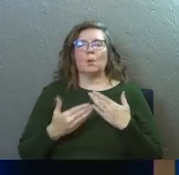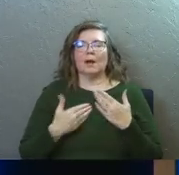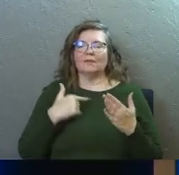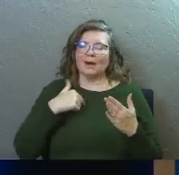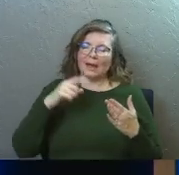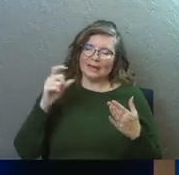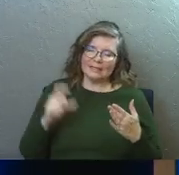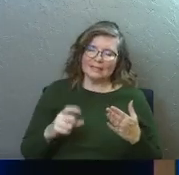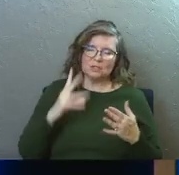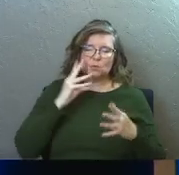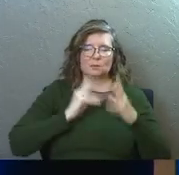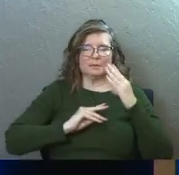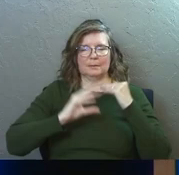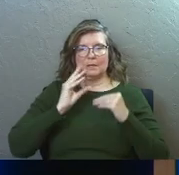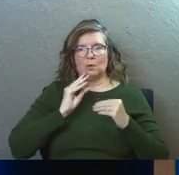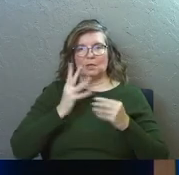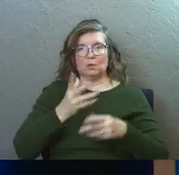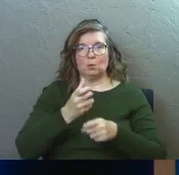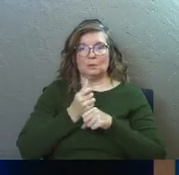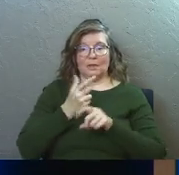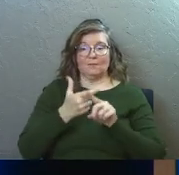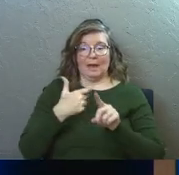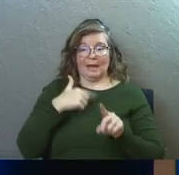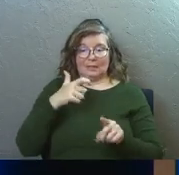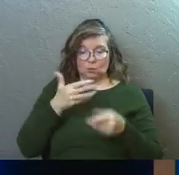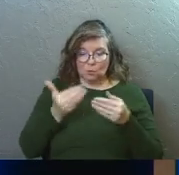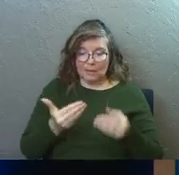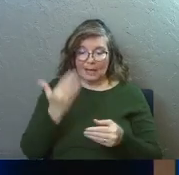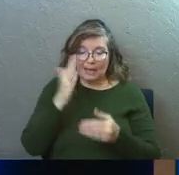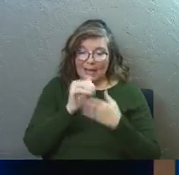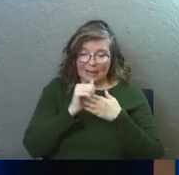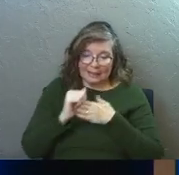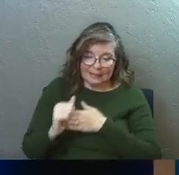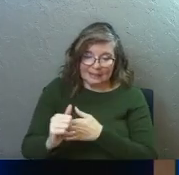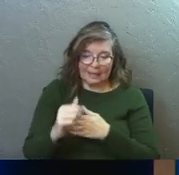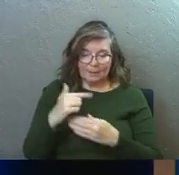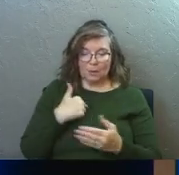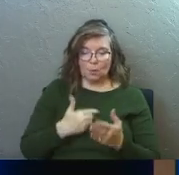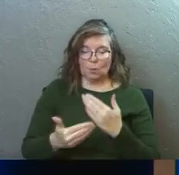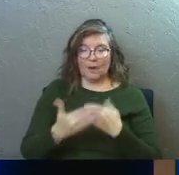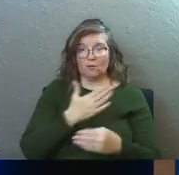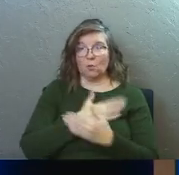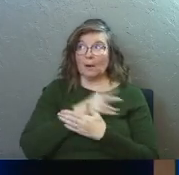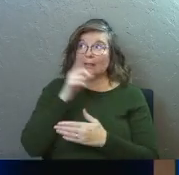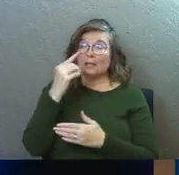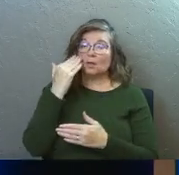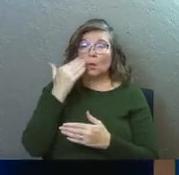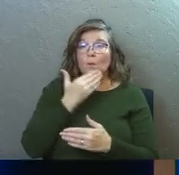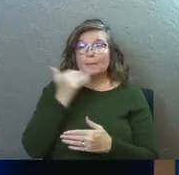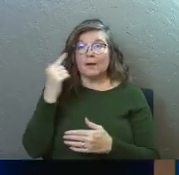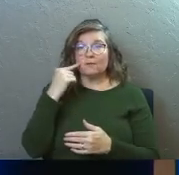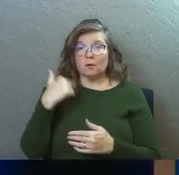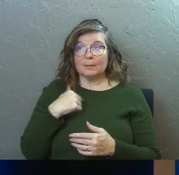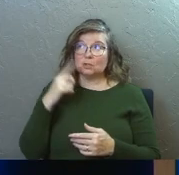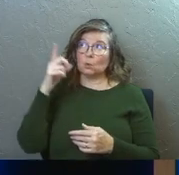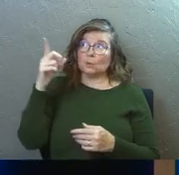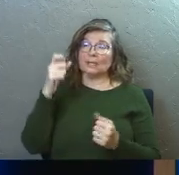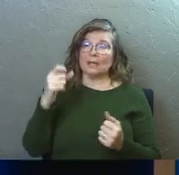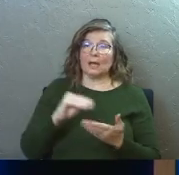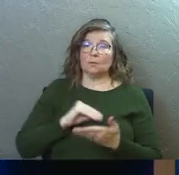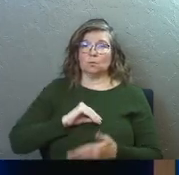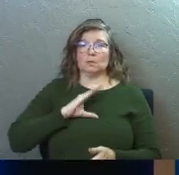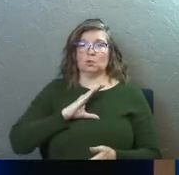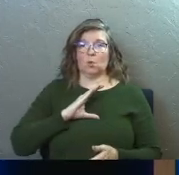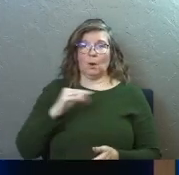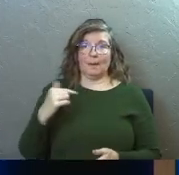is that I need to experience and receive from. I need to let God lead me to whatever rest that He knows will be best for me so that He can